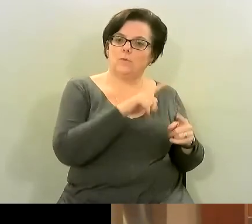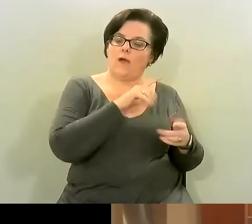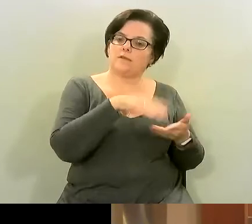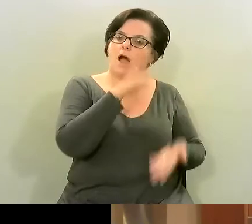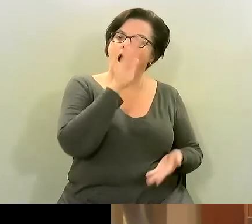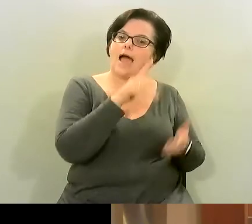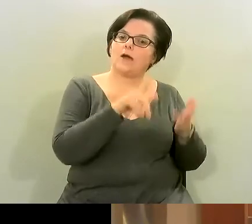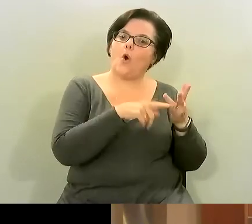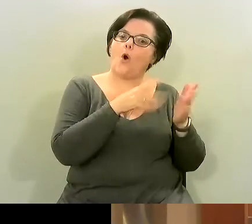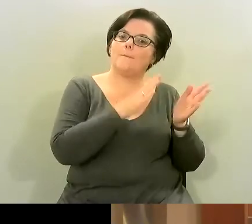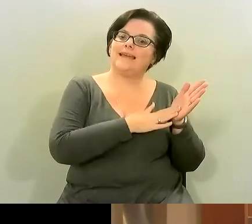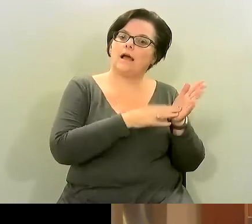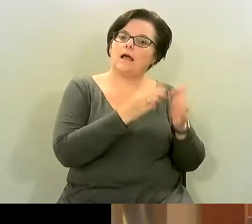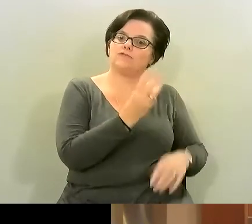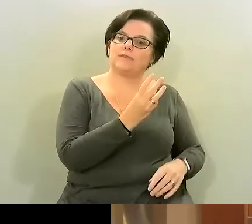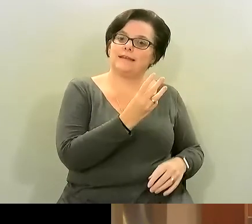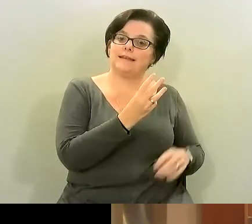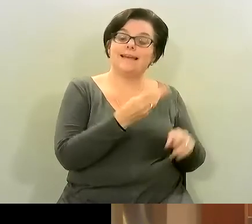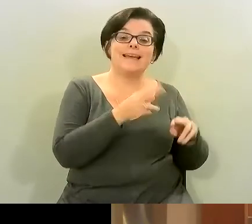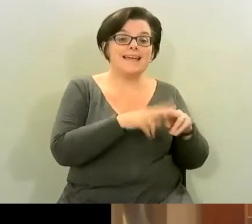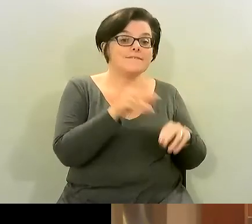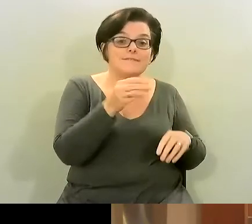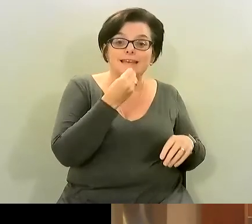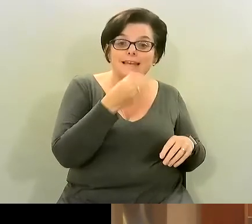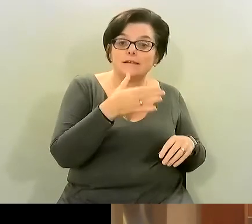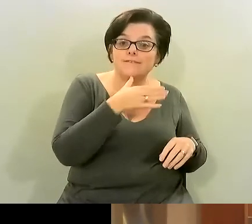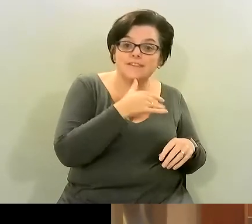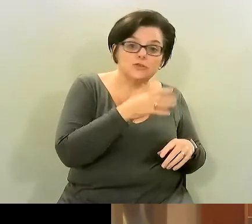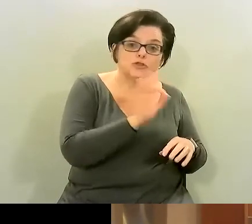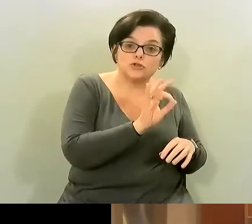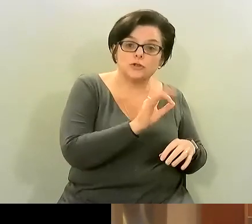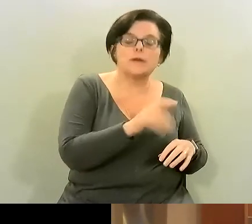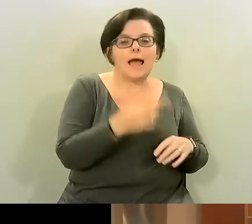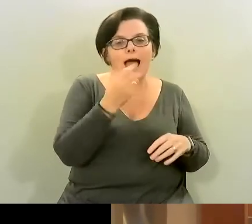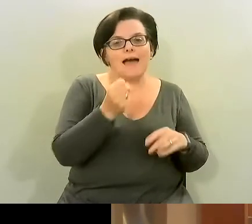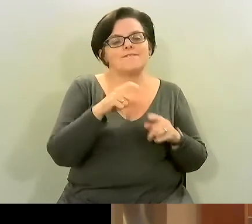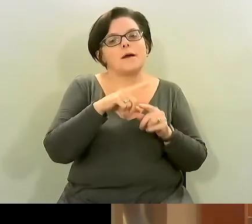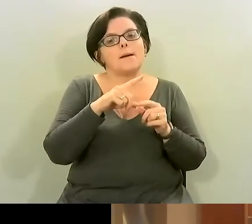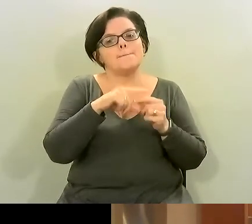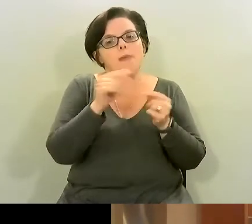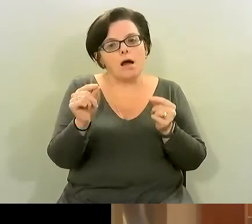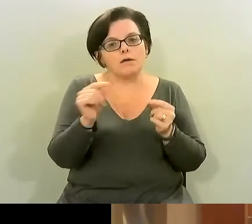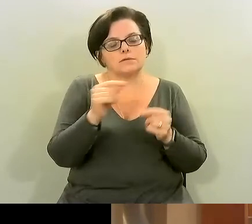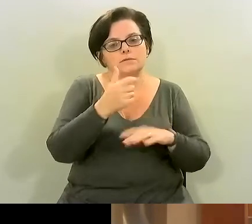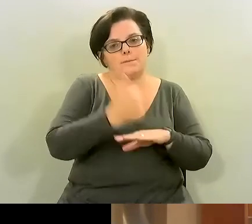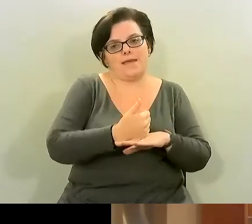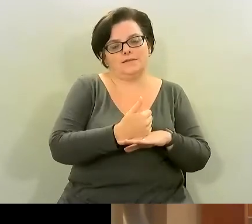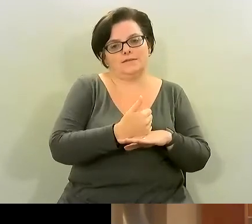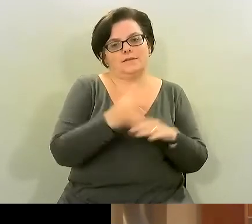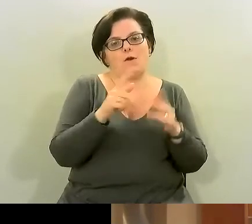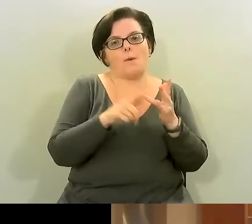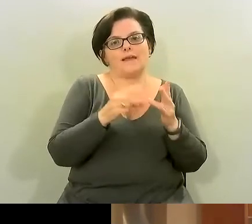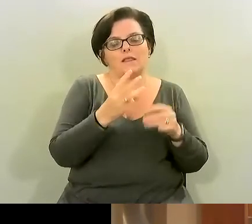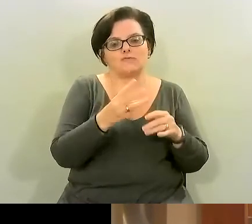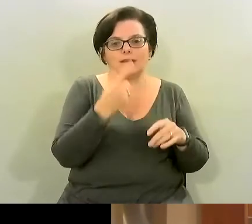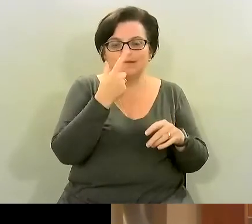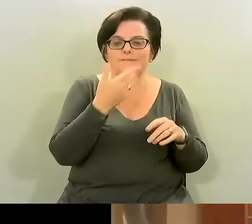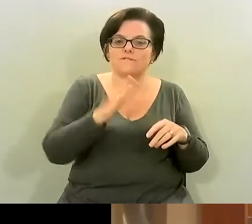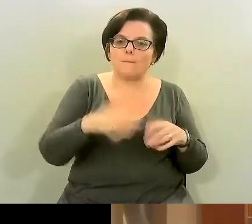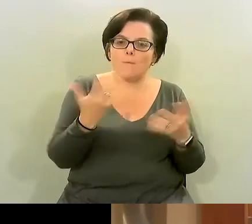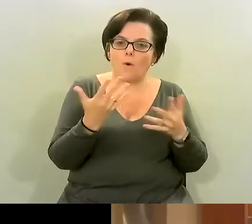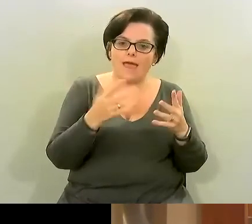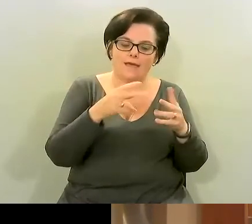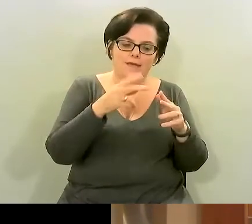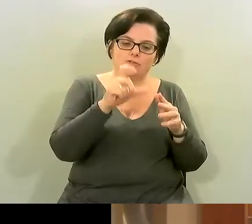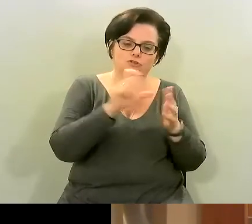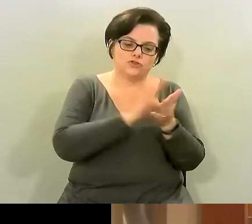omega-3s if you don't eat fish there are plant-based sources of omega-3s and those can be chia seeds flax